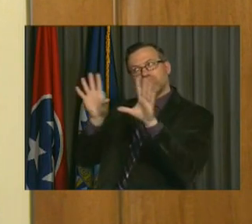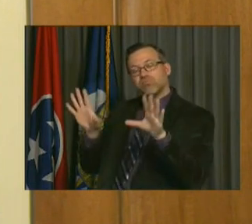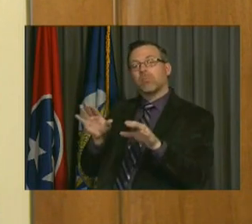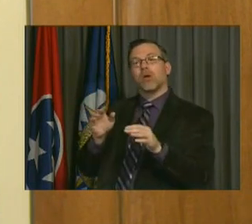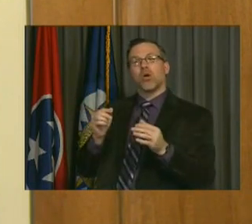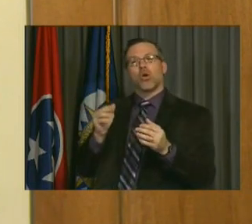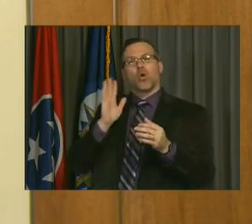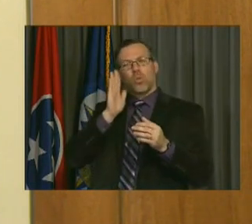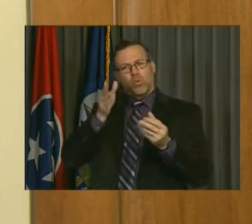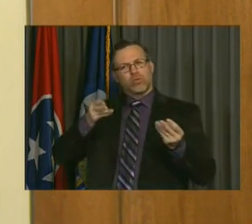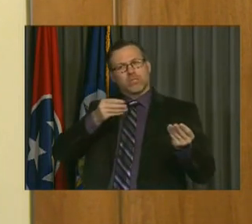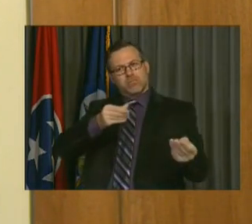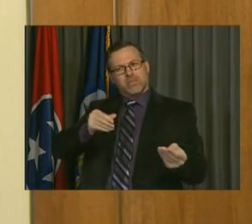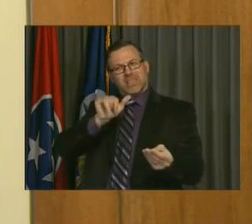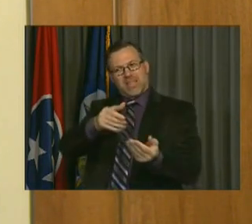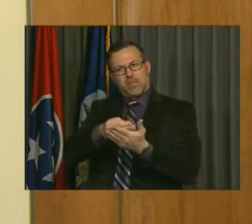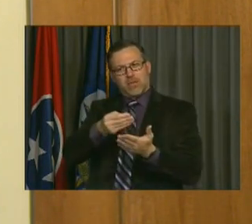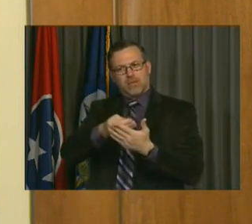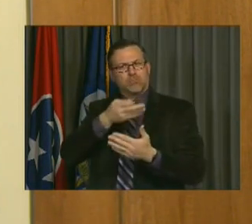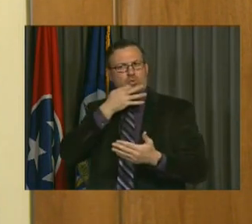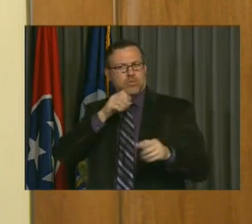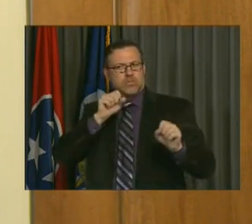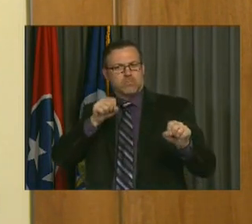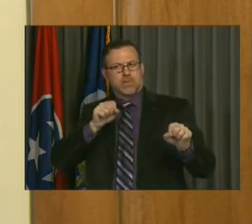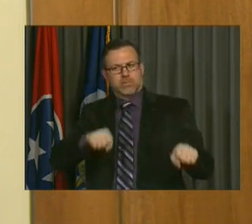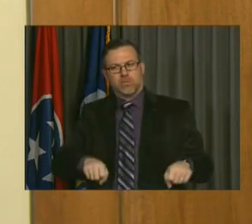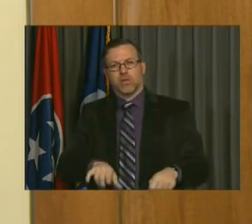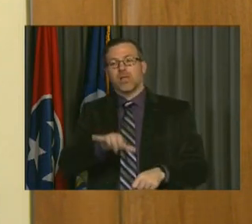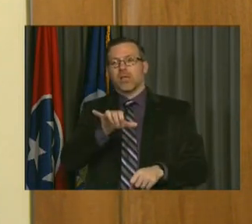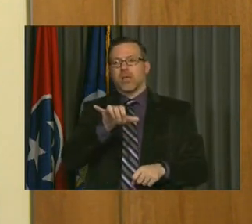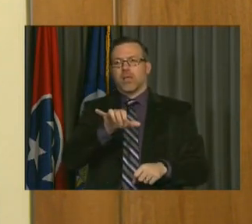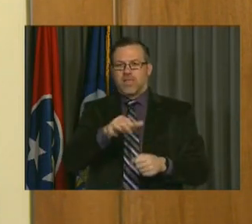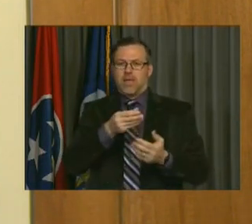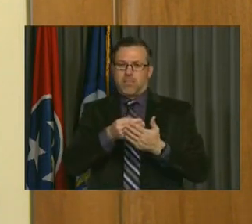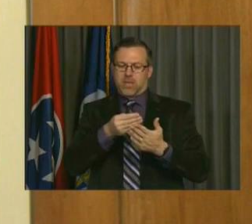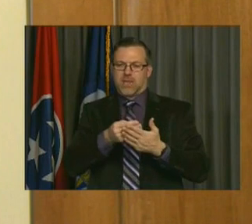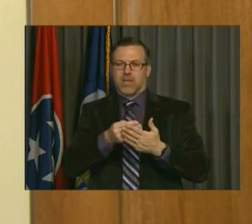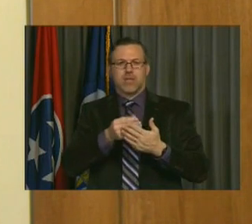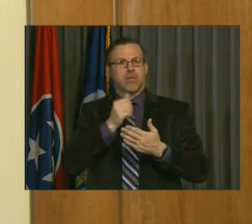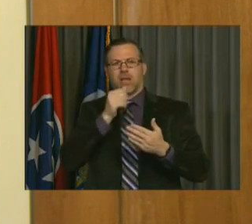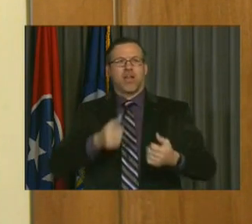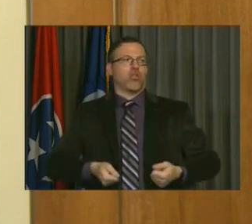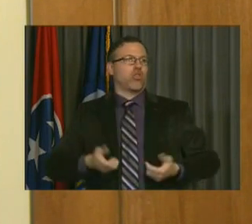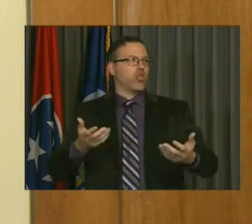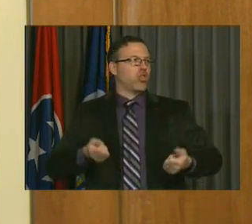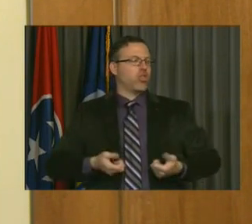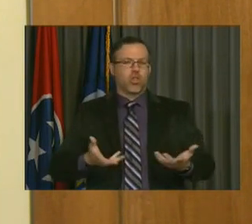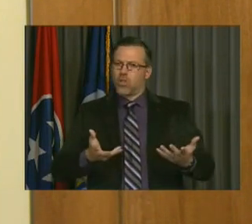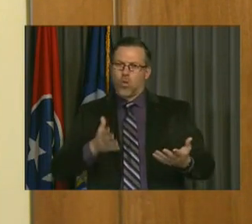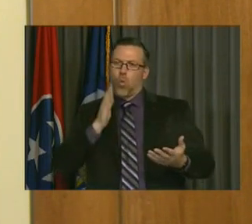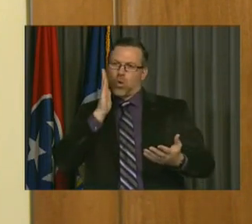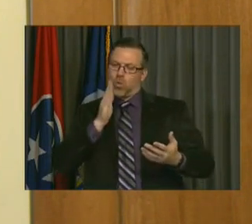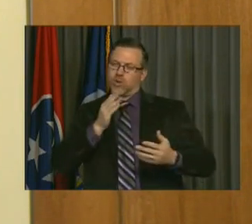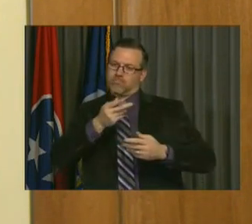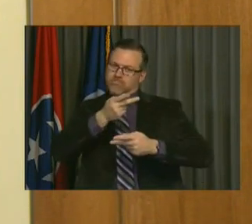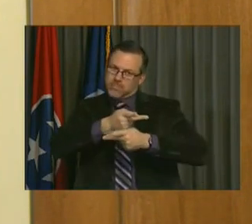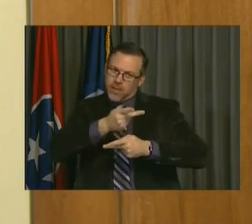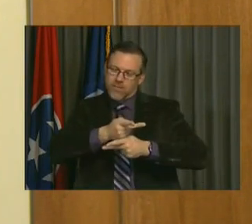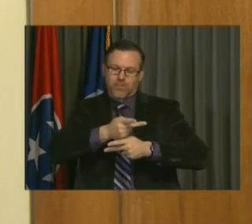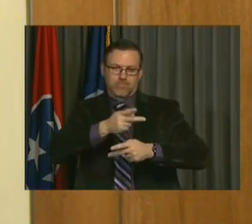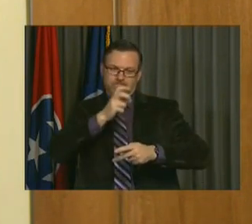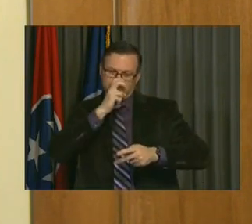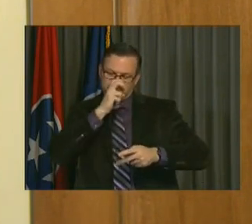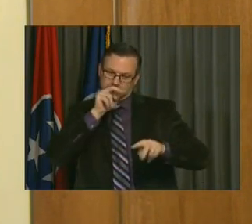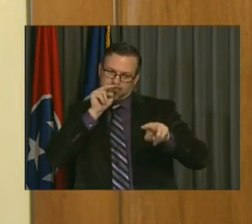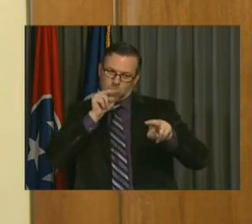possible. But as we do that, I can guarantee you that will be a thoughtful process, one that is a collaboration with the mayor and I'm sure